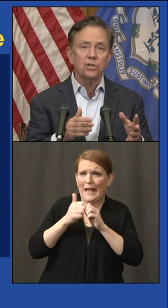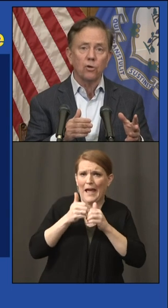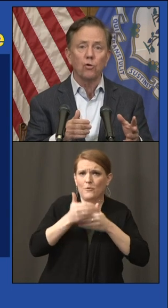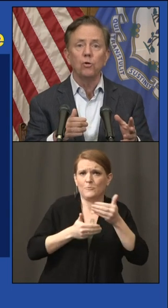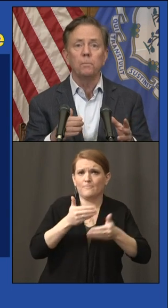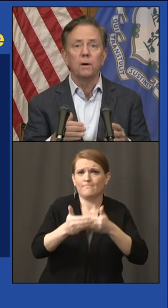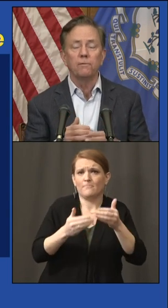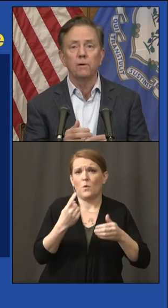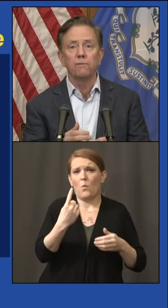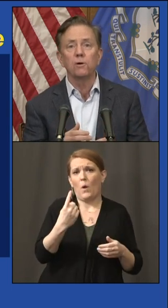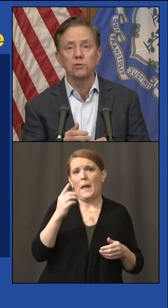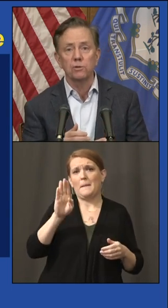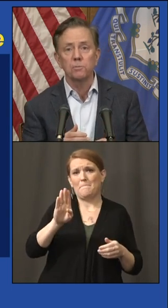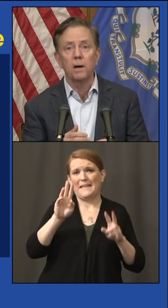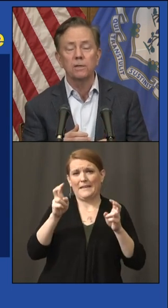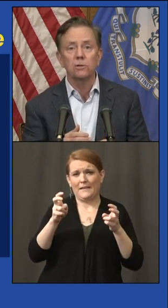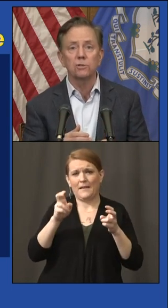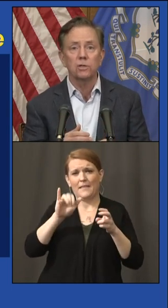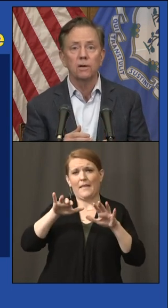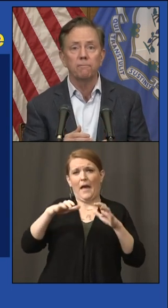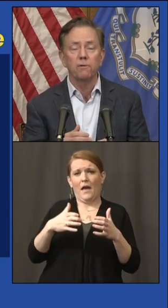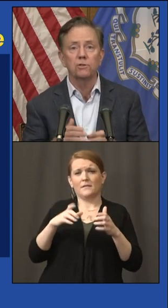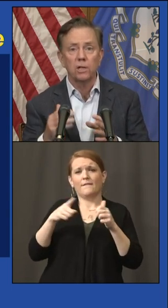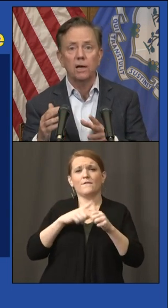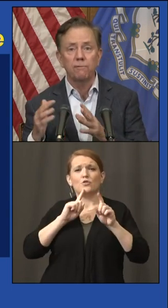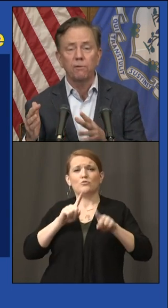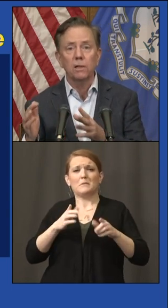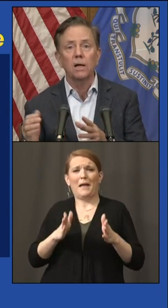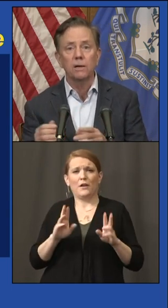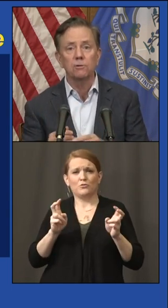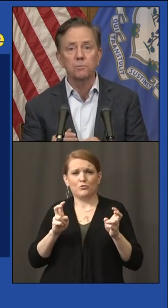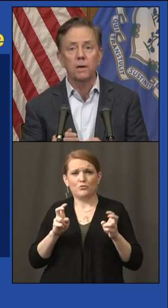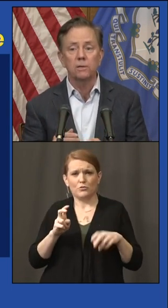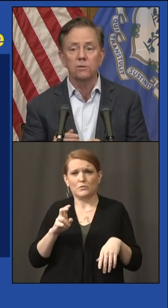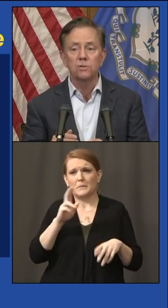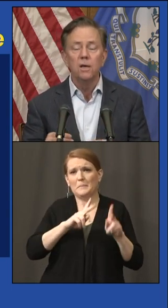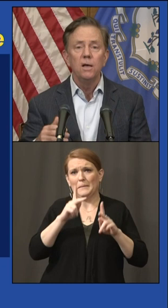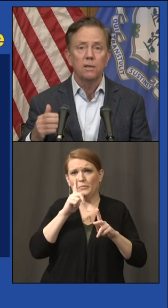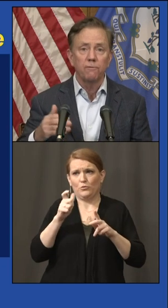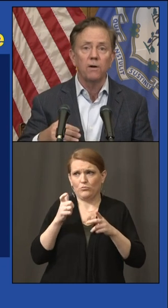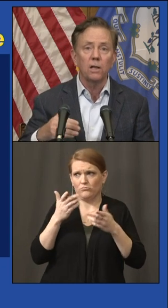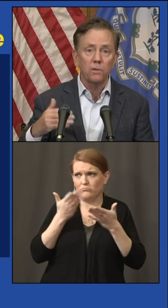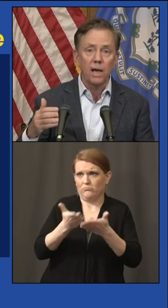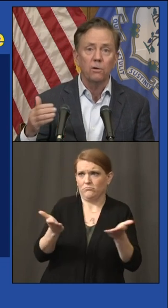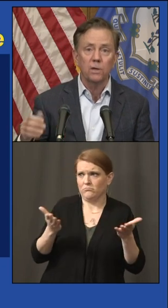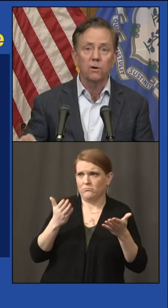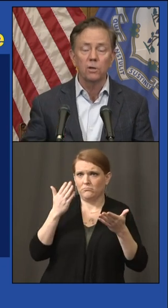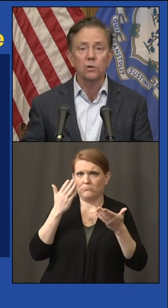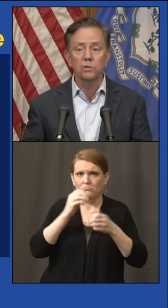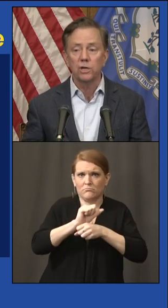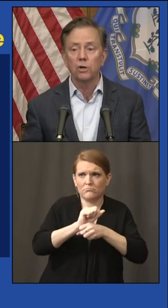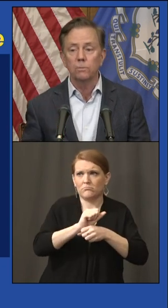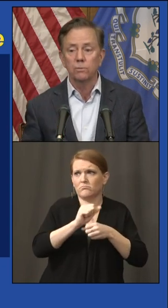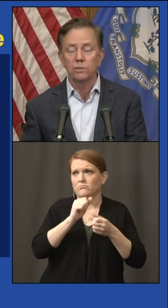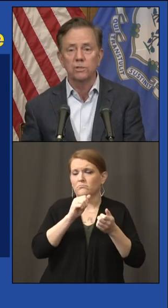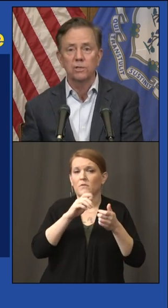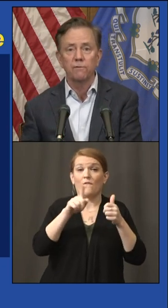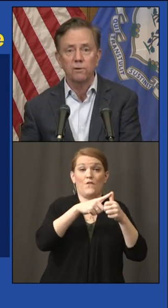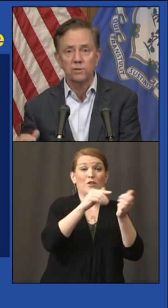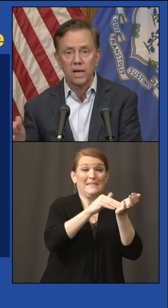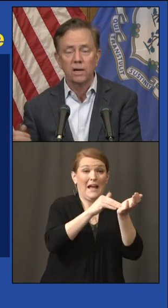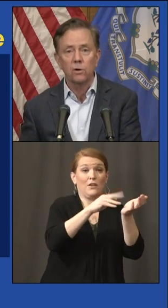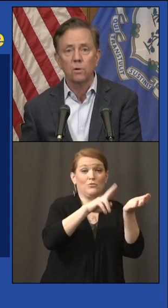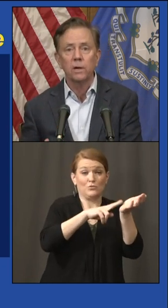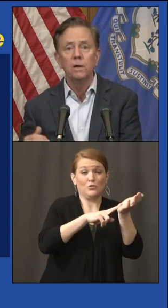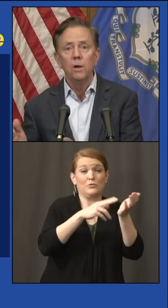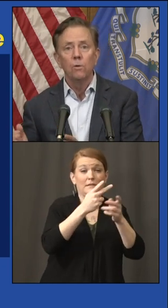That's the group of first responders, first-line, front-line responders that follow the healthcare in the nursing homes, which is in